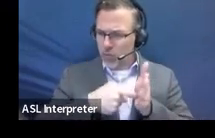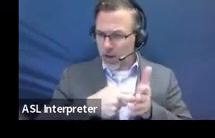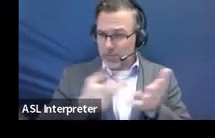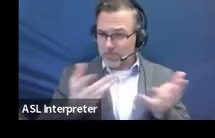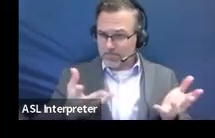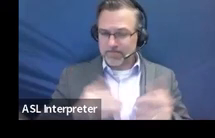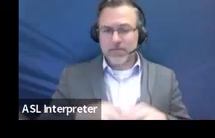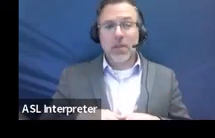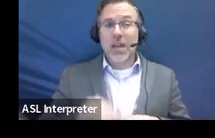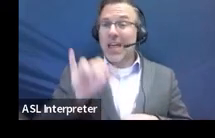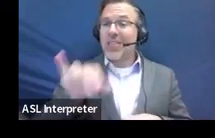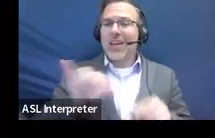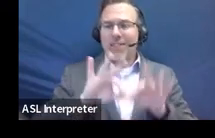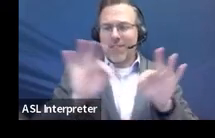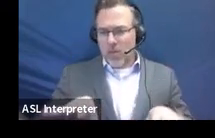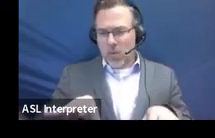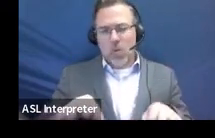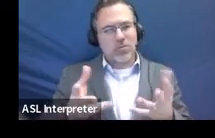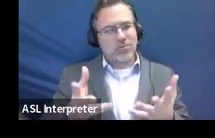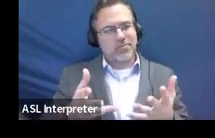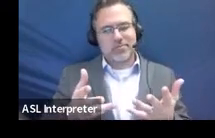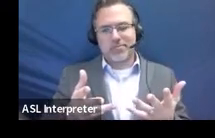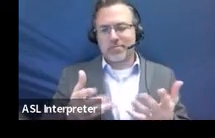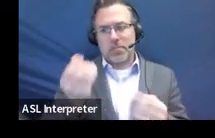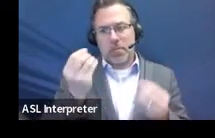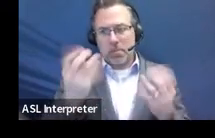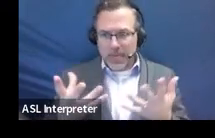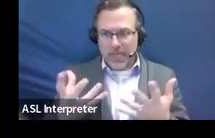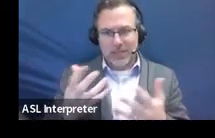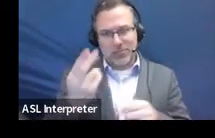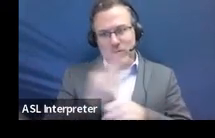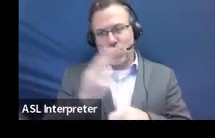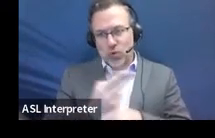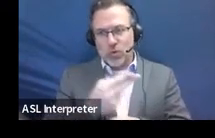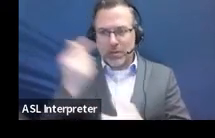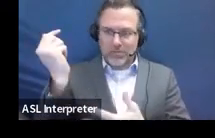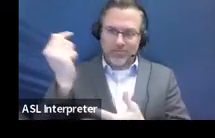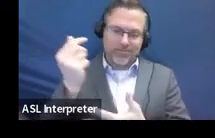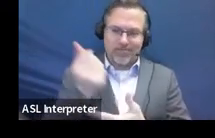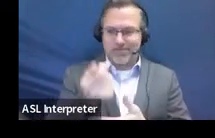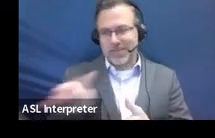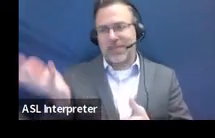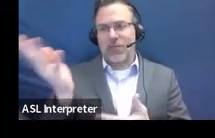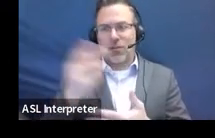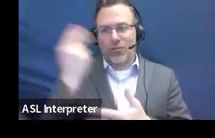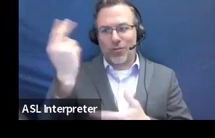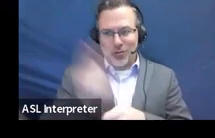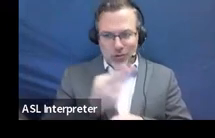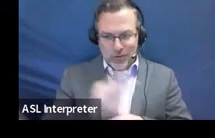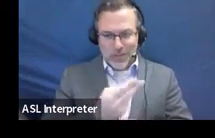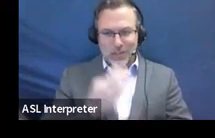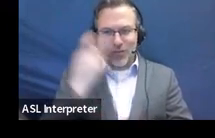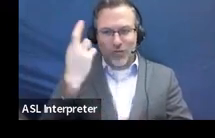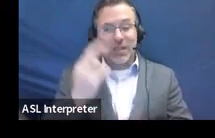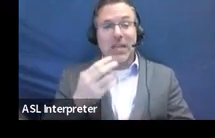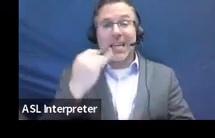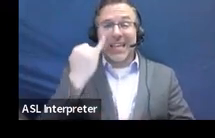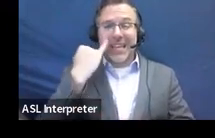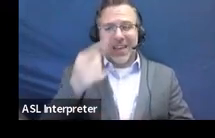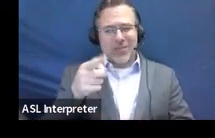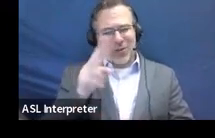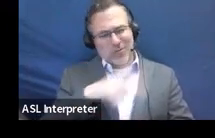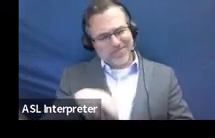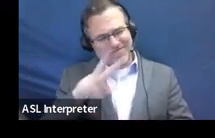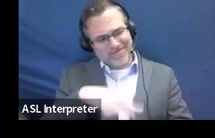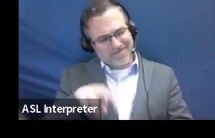for so many eligibility categories or disability categories, if you were thinking that the student is no